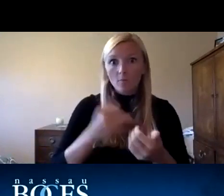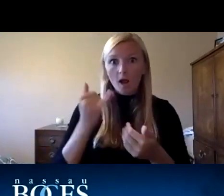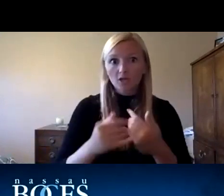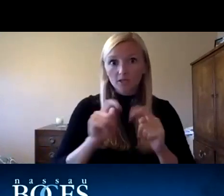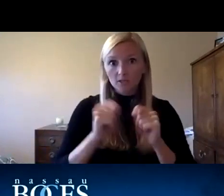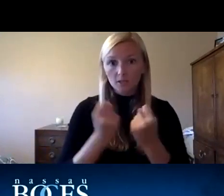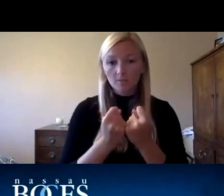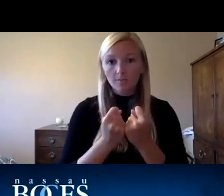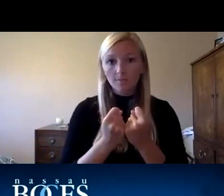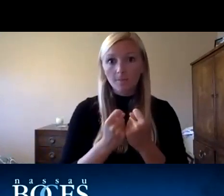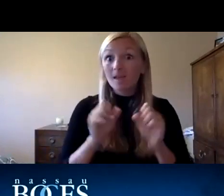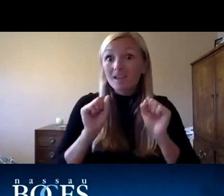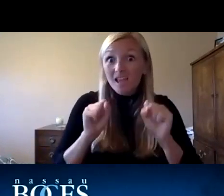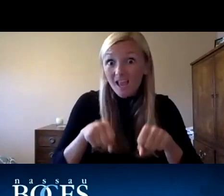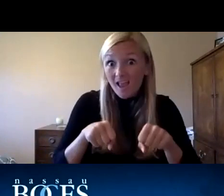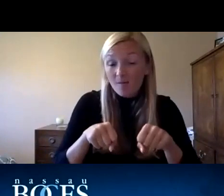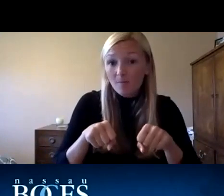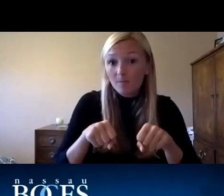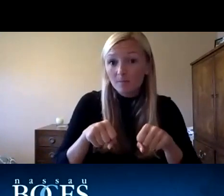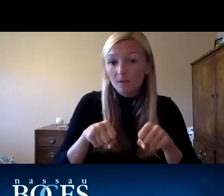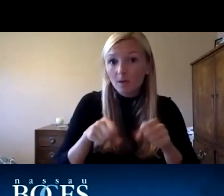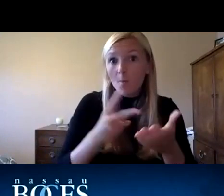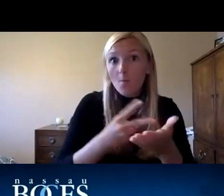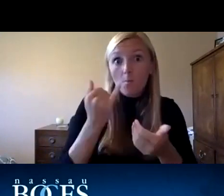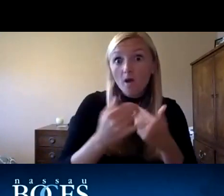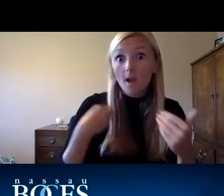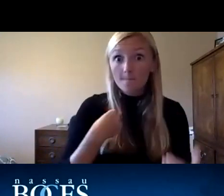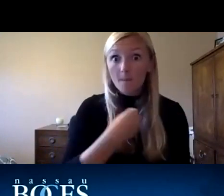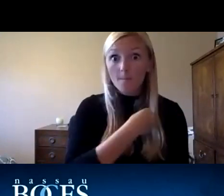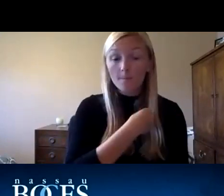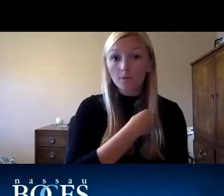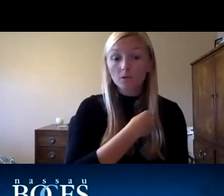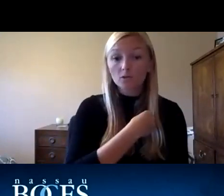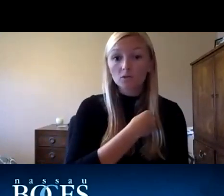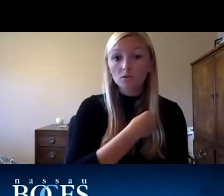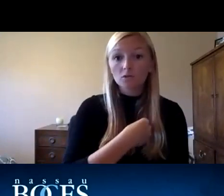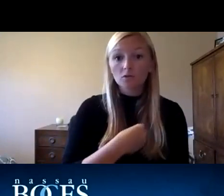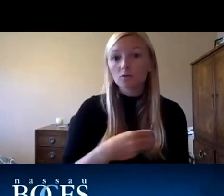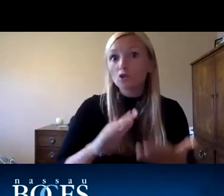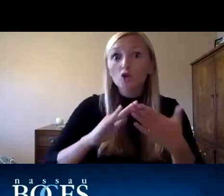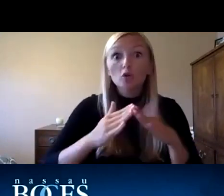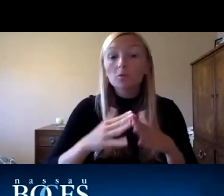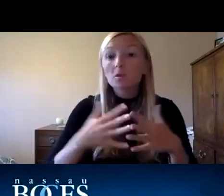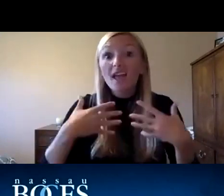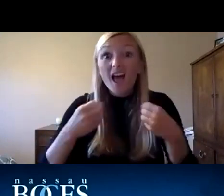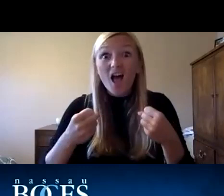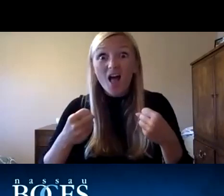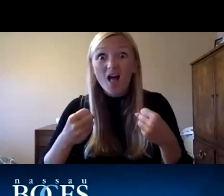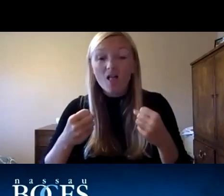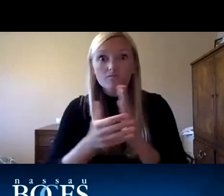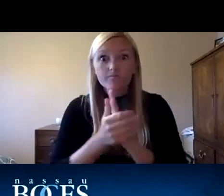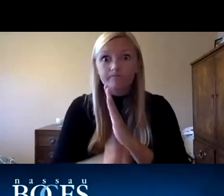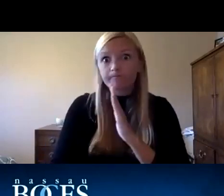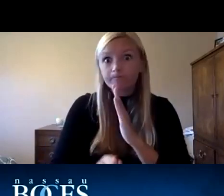you know there could be project members that are you know community health experts that